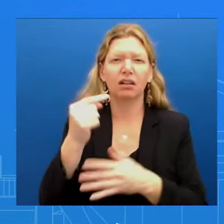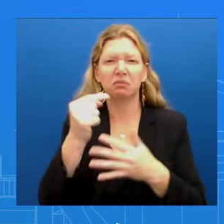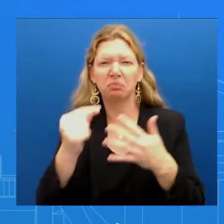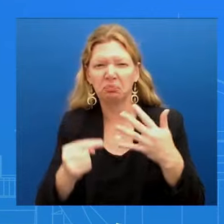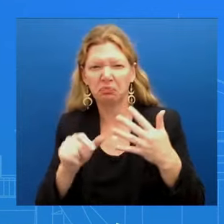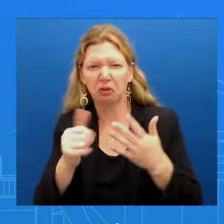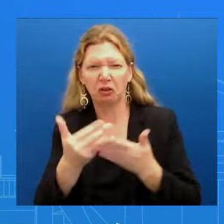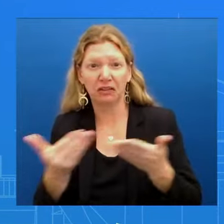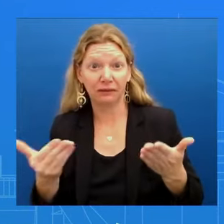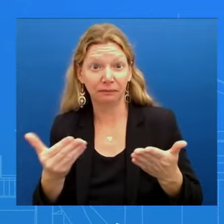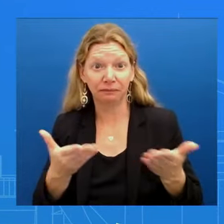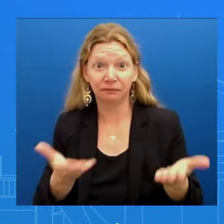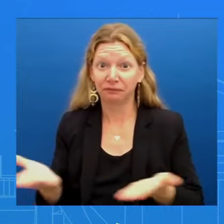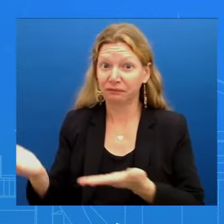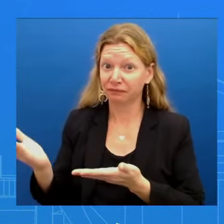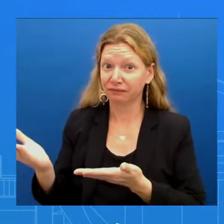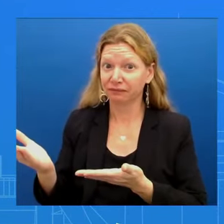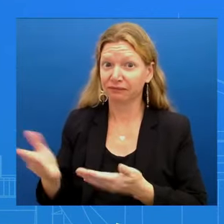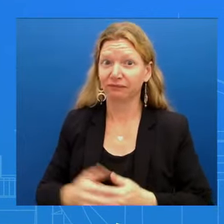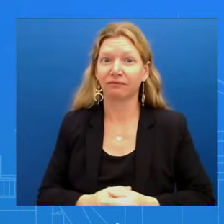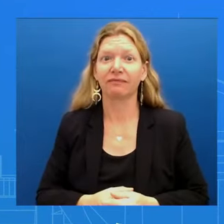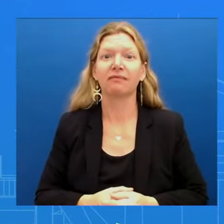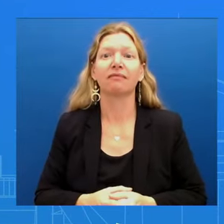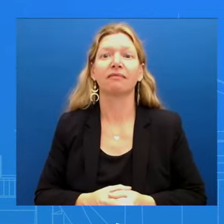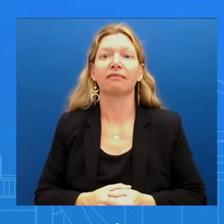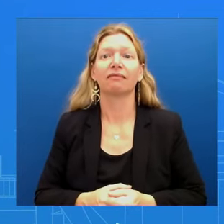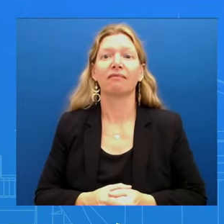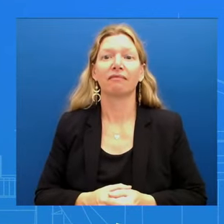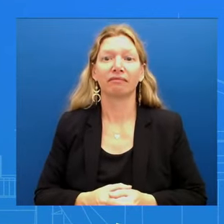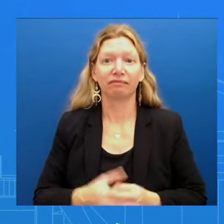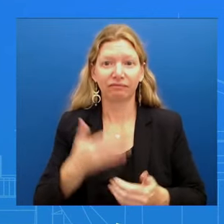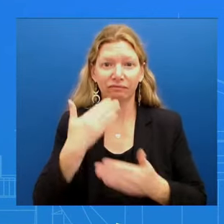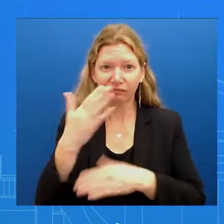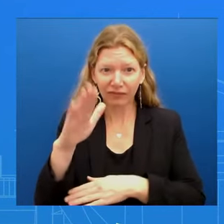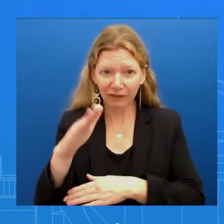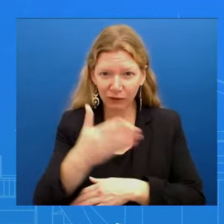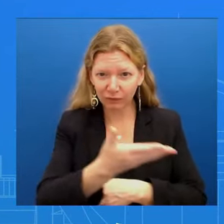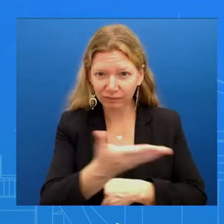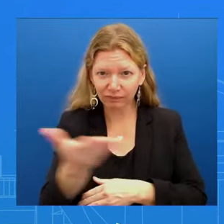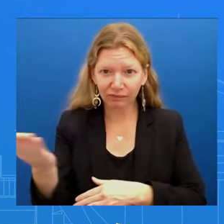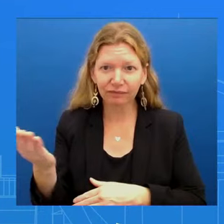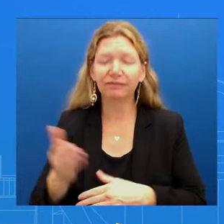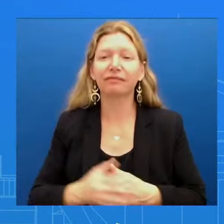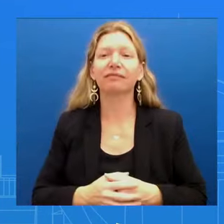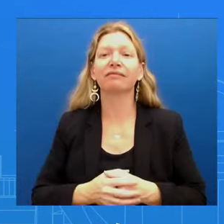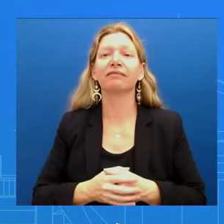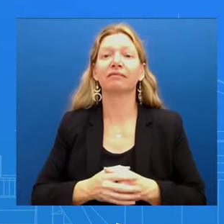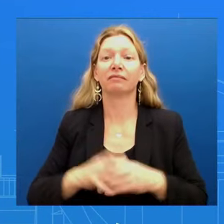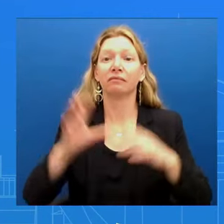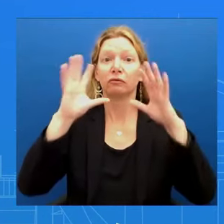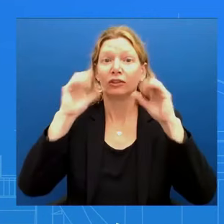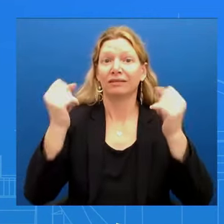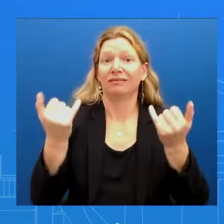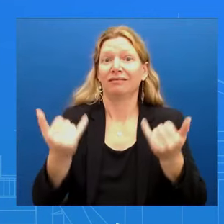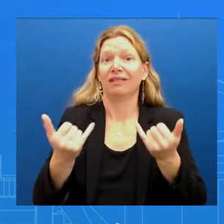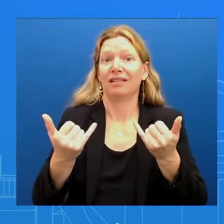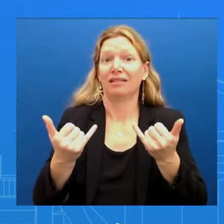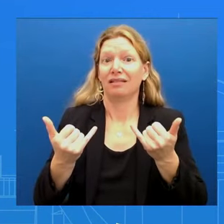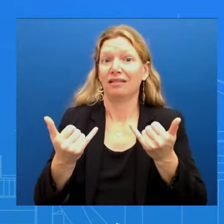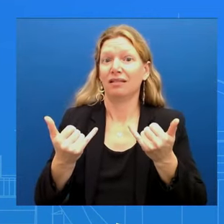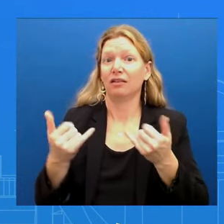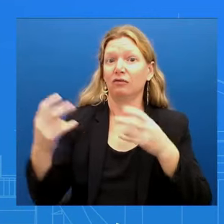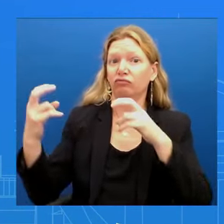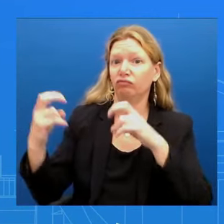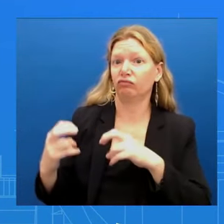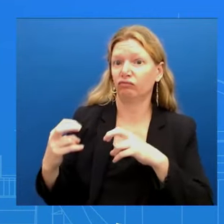as you know president is hosting King Abdullah here at the White House this afternoon it's the 75th year